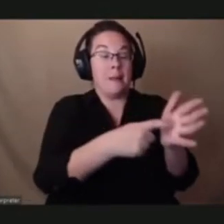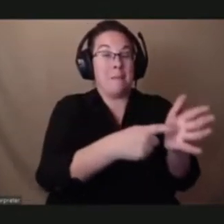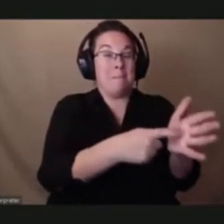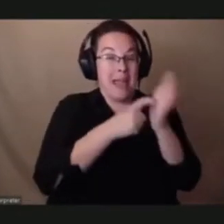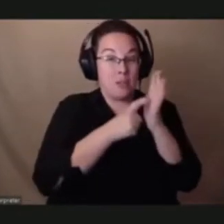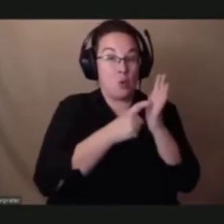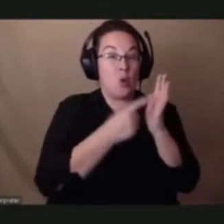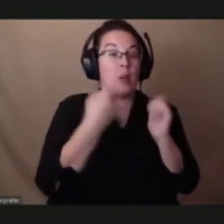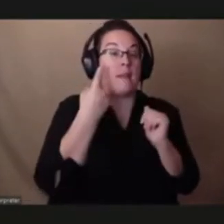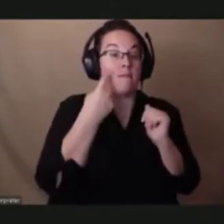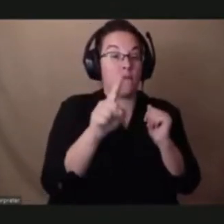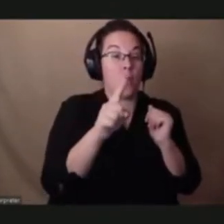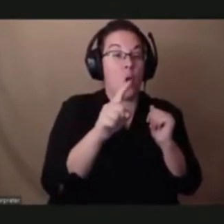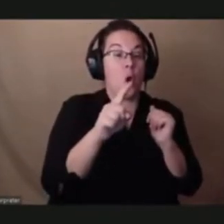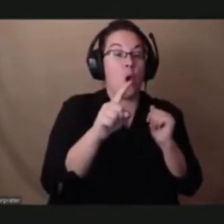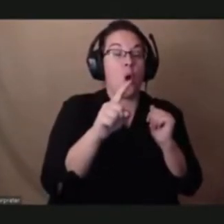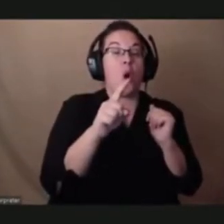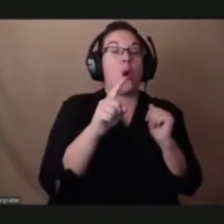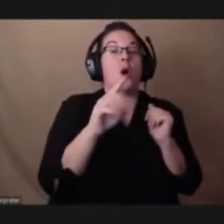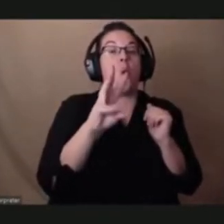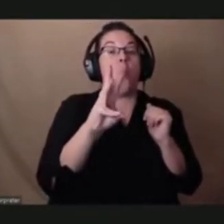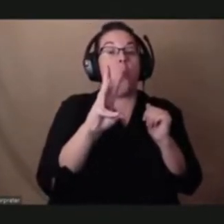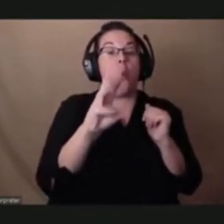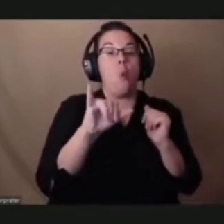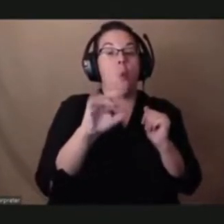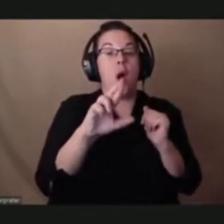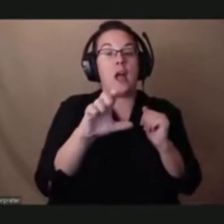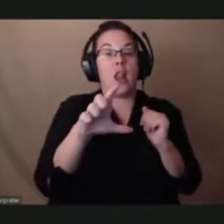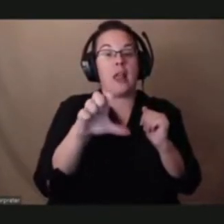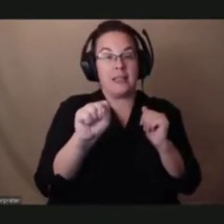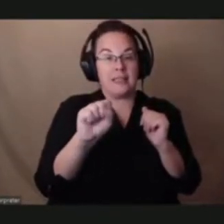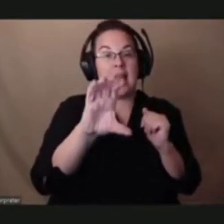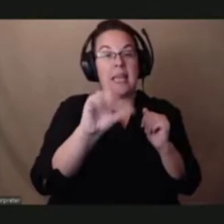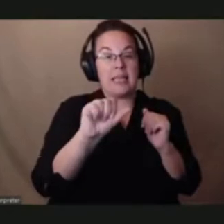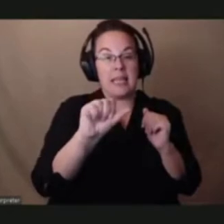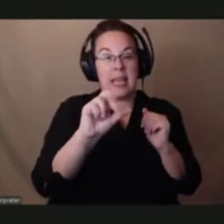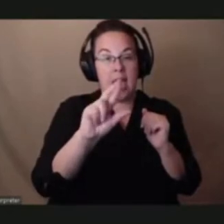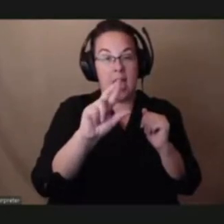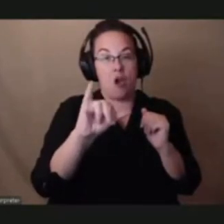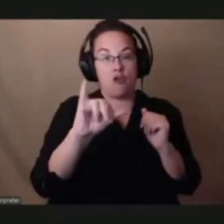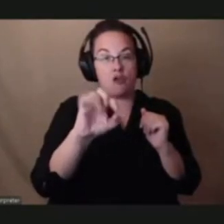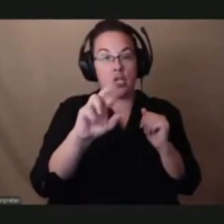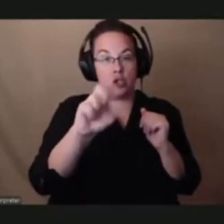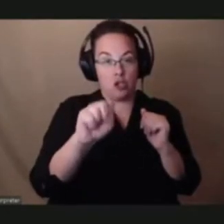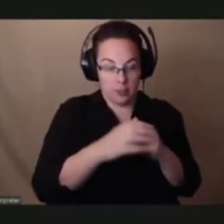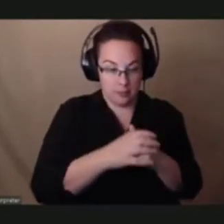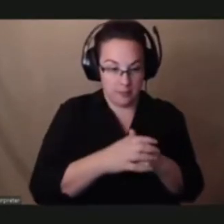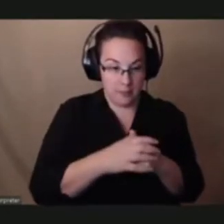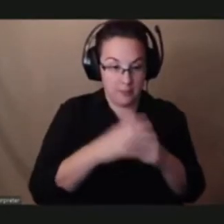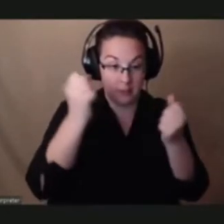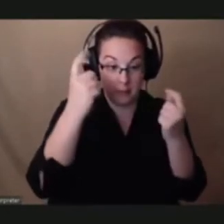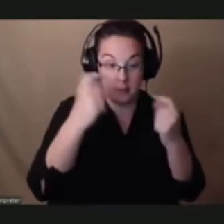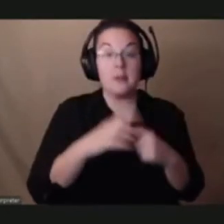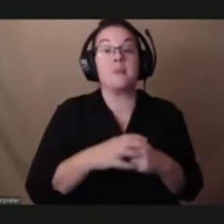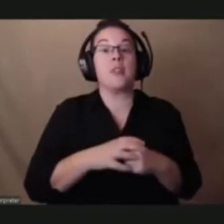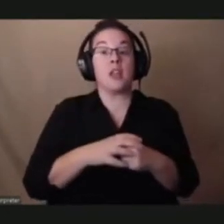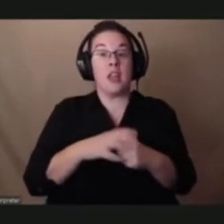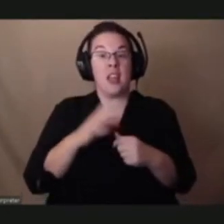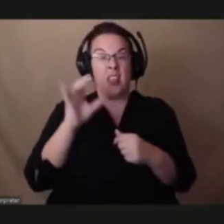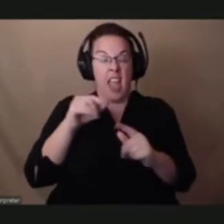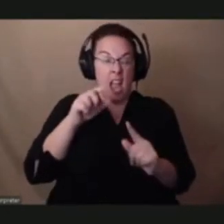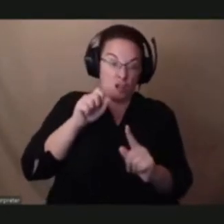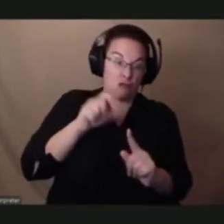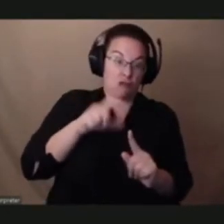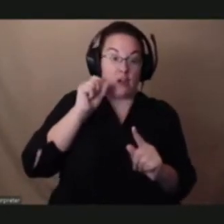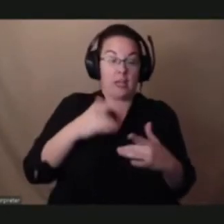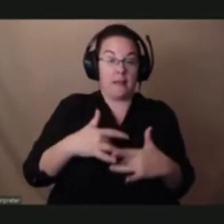wireless carriers. And as others have mentioned, the triggering events for this should not be